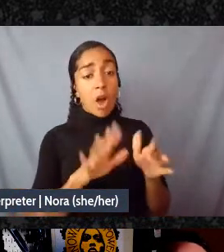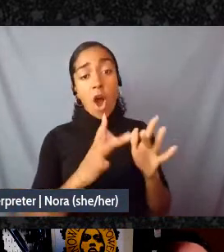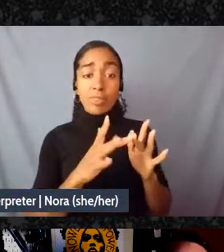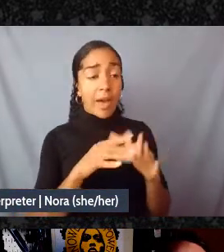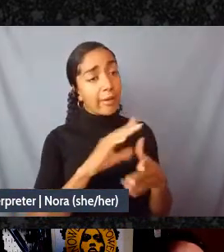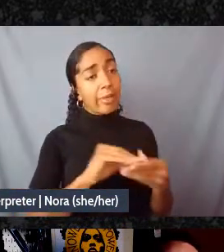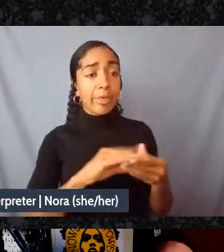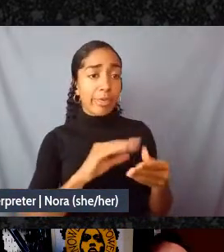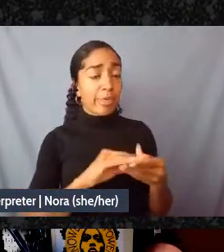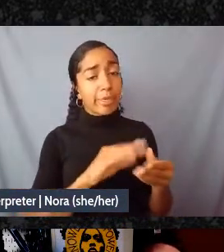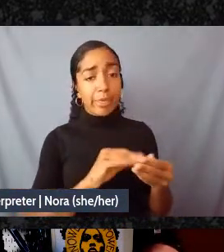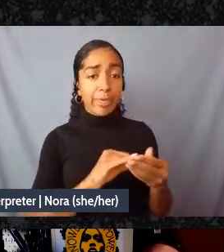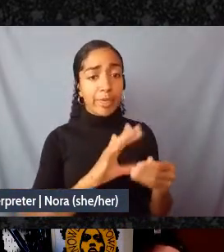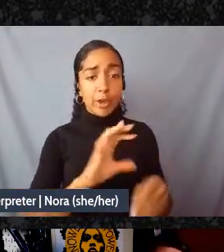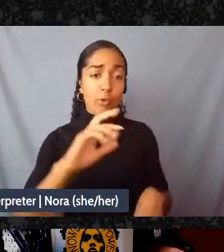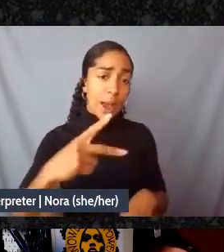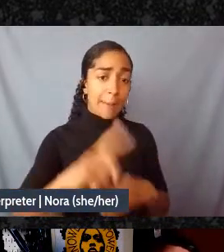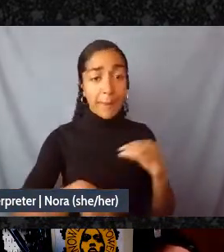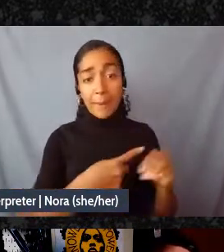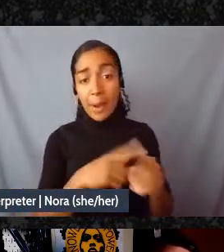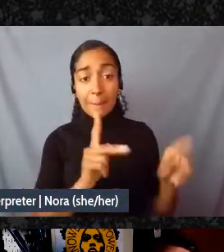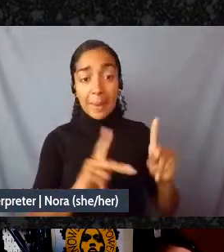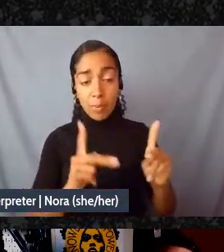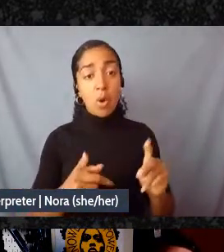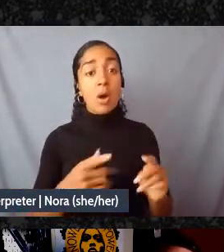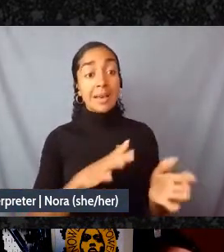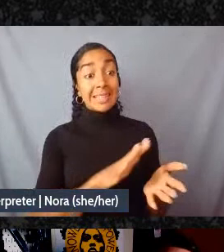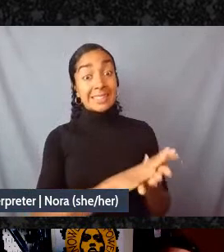moments right I think that that would change a lot